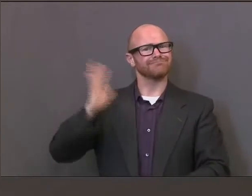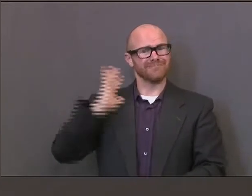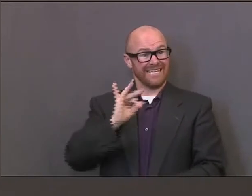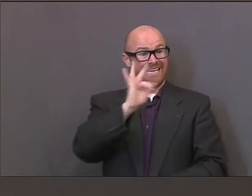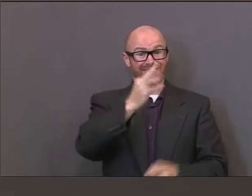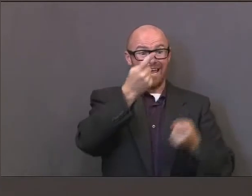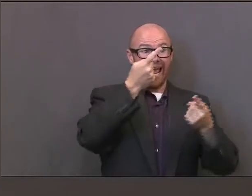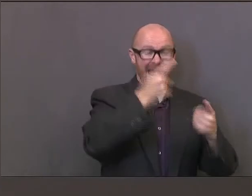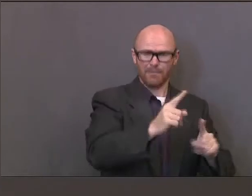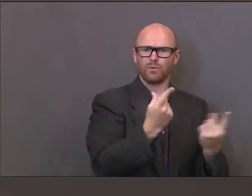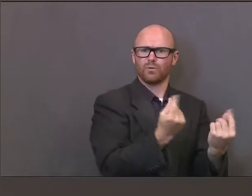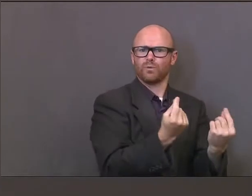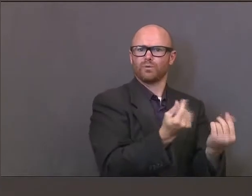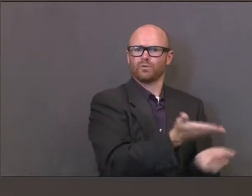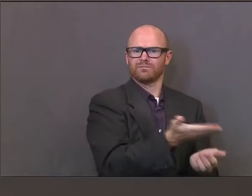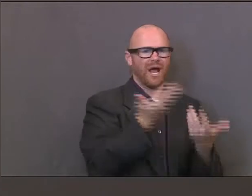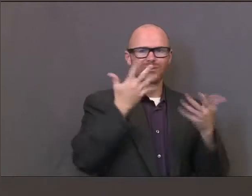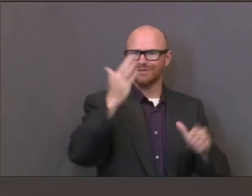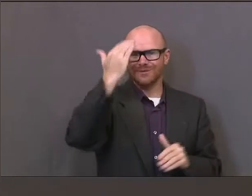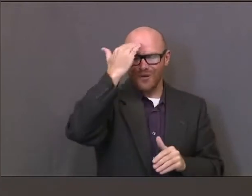charters' contingency plans.